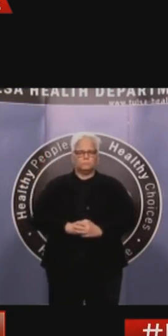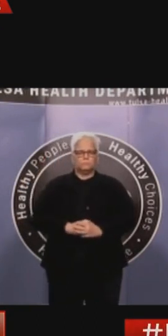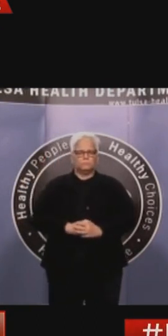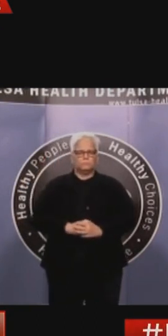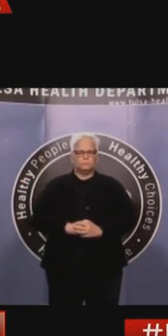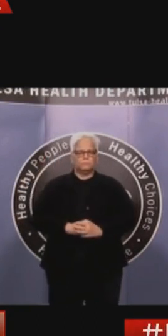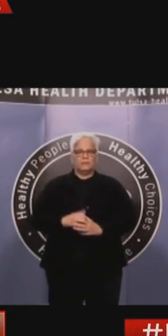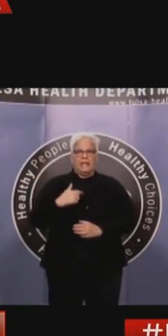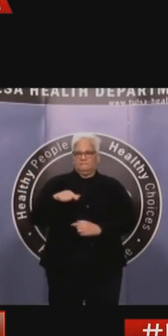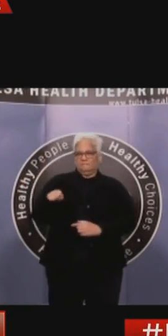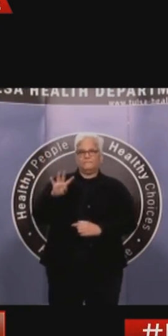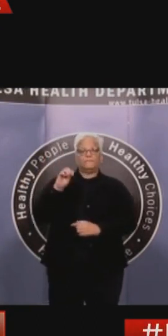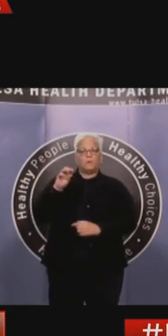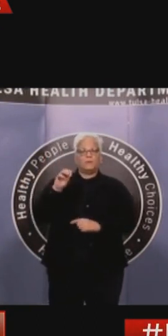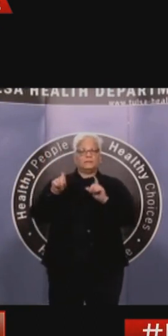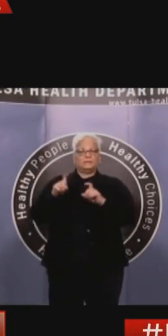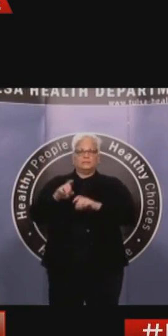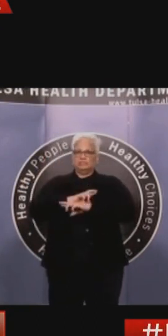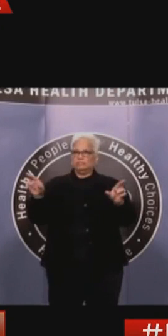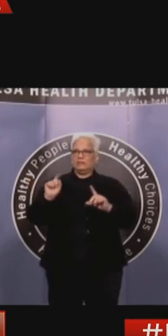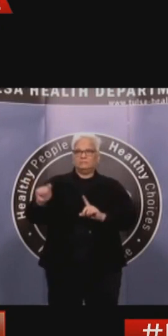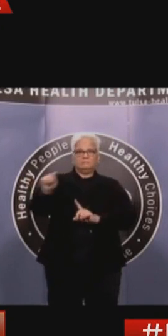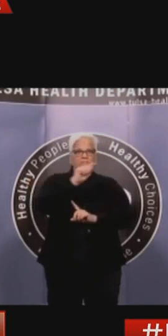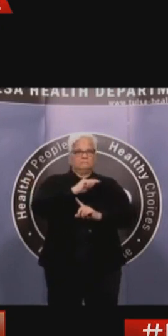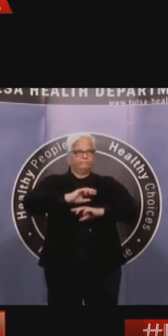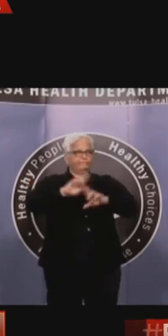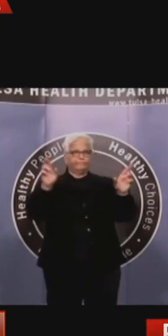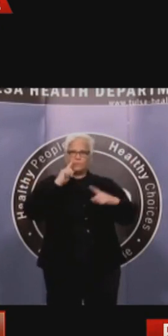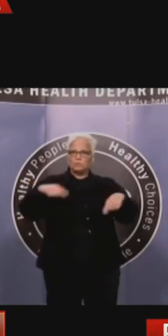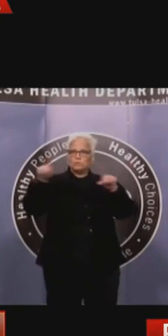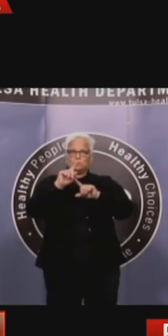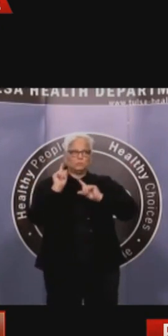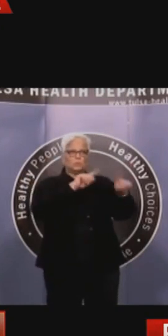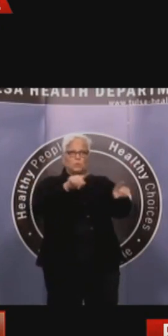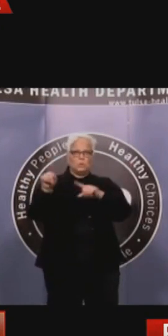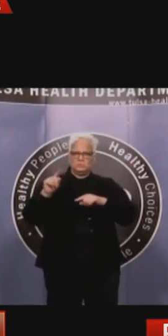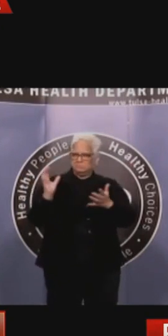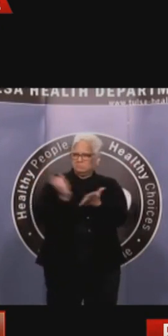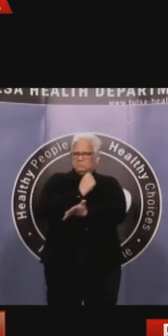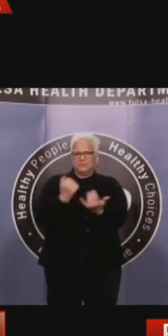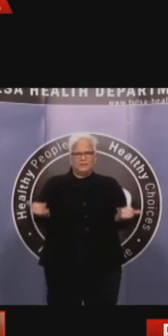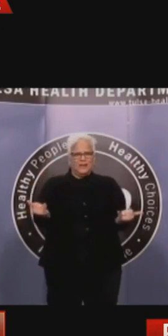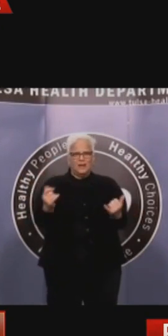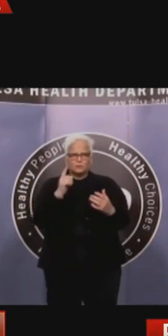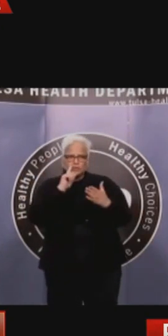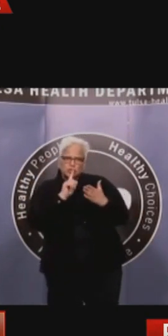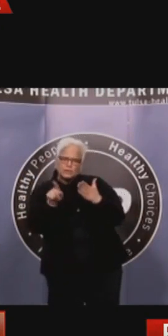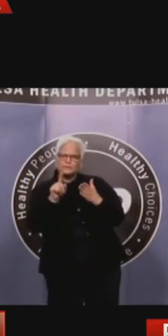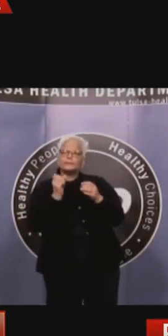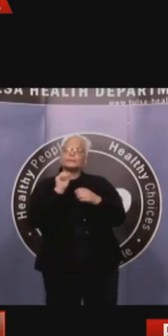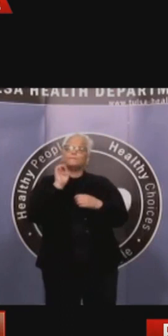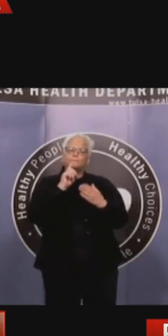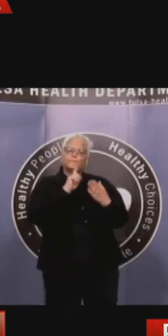OU Medicine is taking part in a therapeutic trial in Oklahoma City. They're encouraging COVID patients who tested positive to